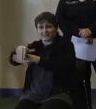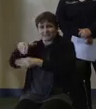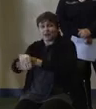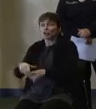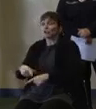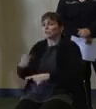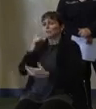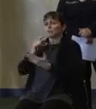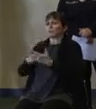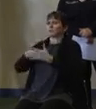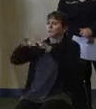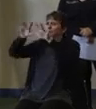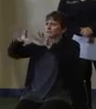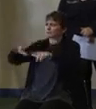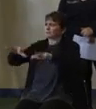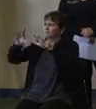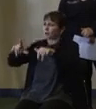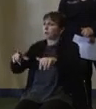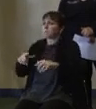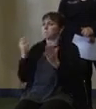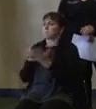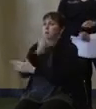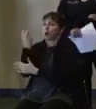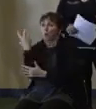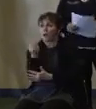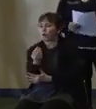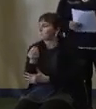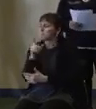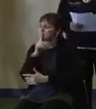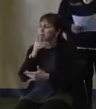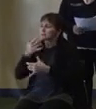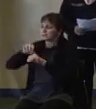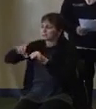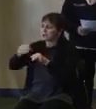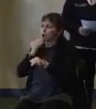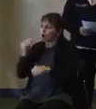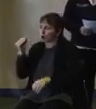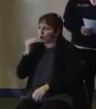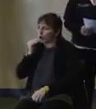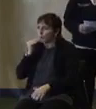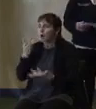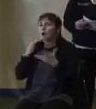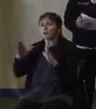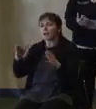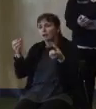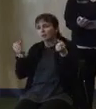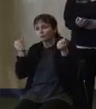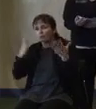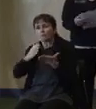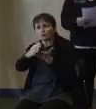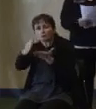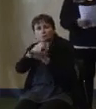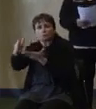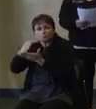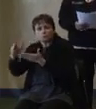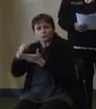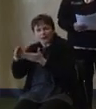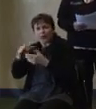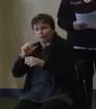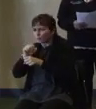please just stay in. Stay safe and stay warm. Let the road crews, power crews and first responders have the roads to themselves.